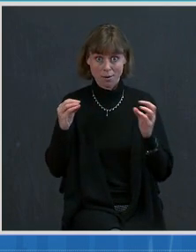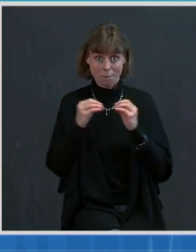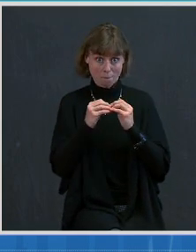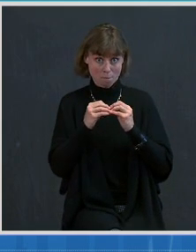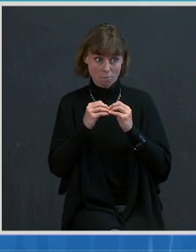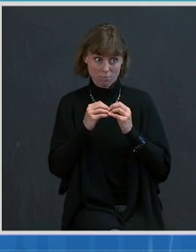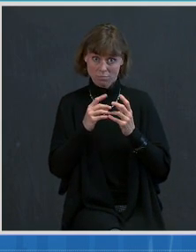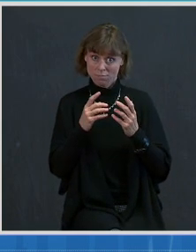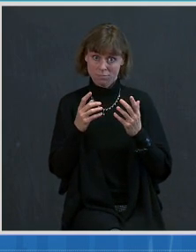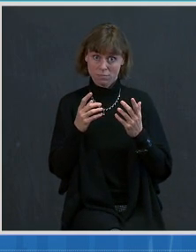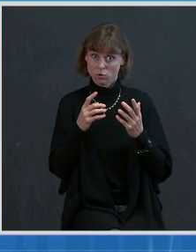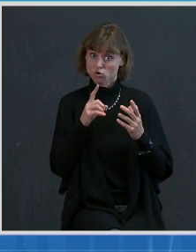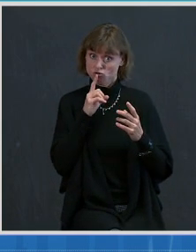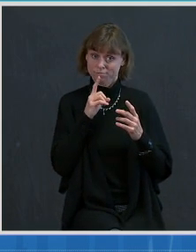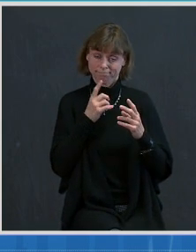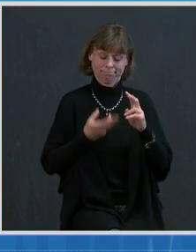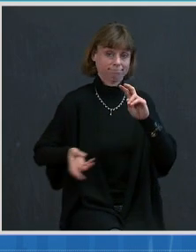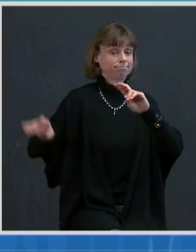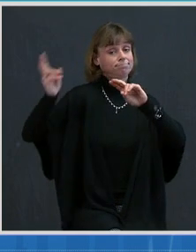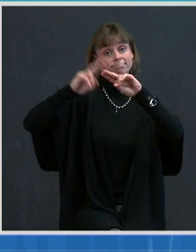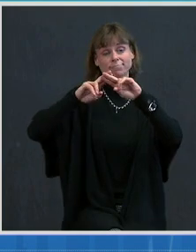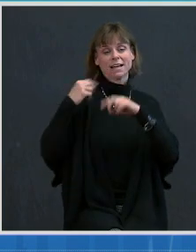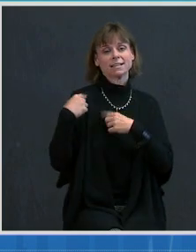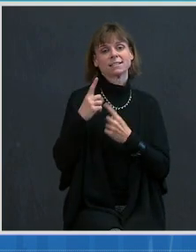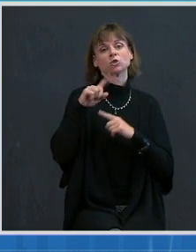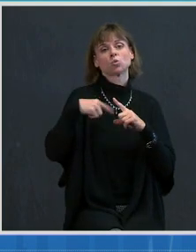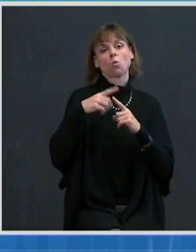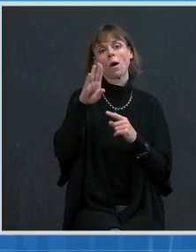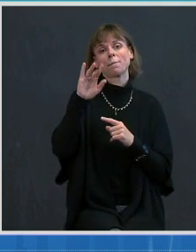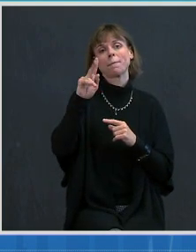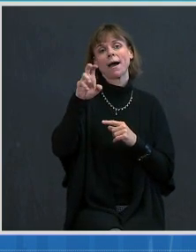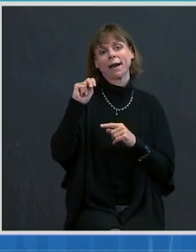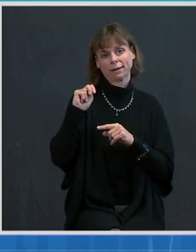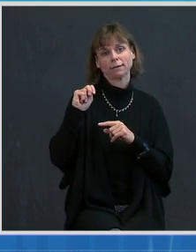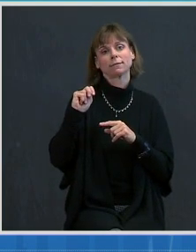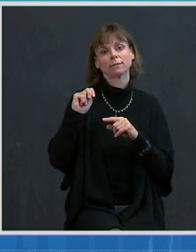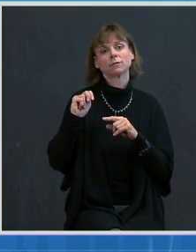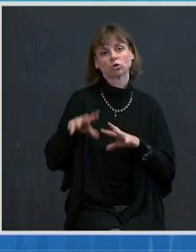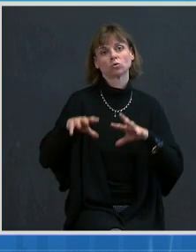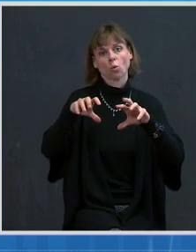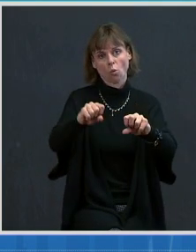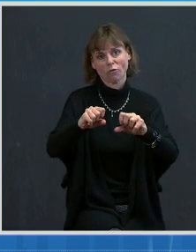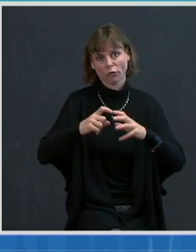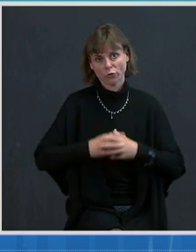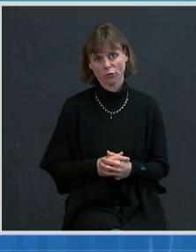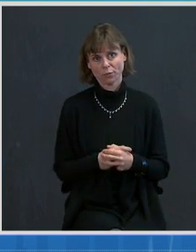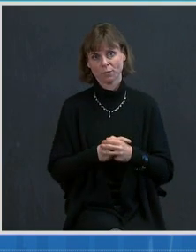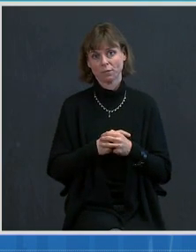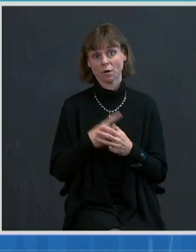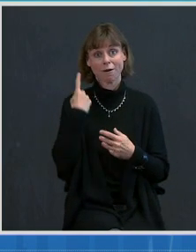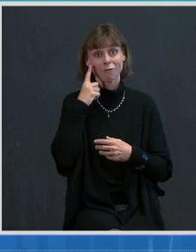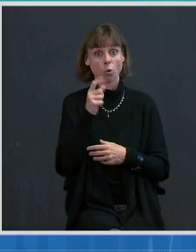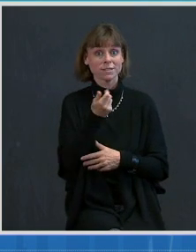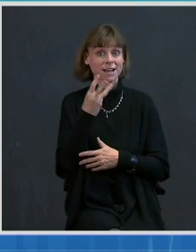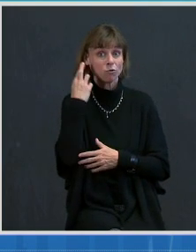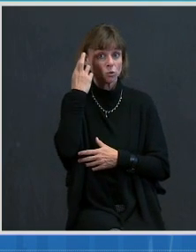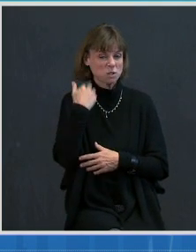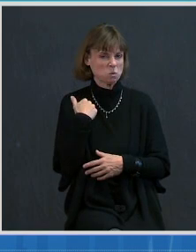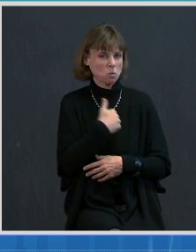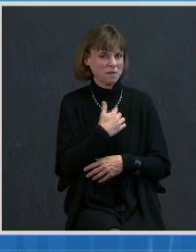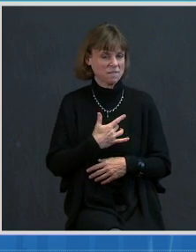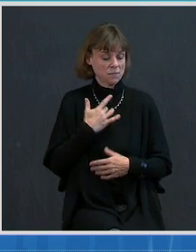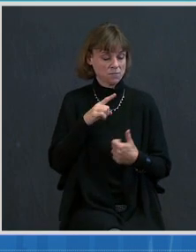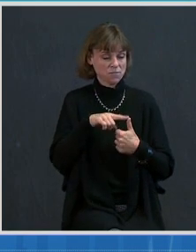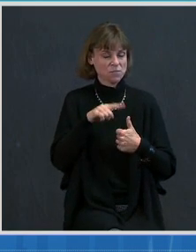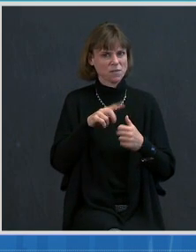began. We think this is for a number of reasons. These are very good vaccines with